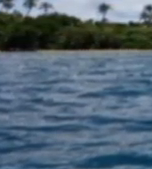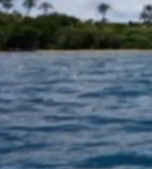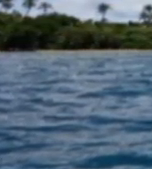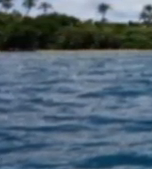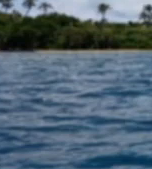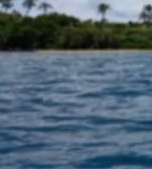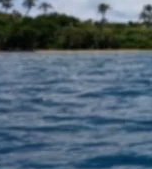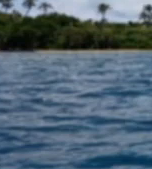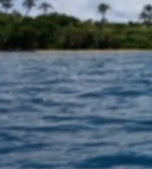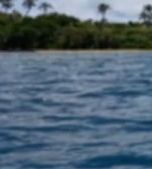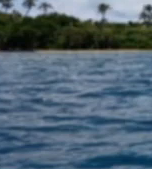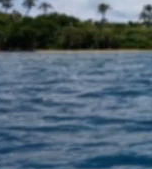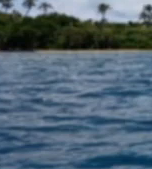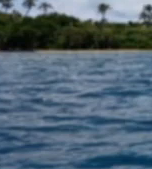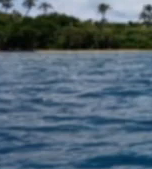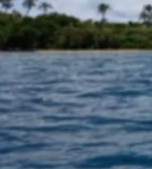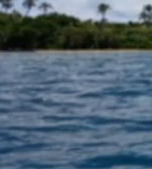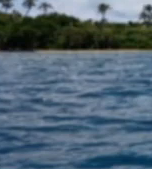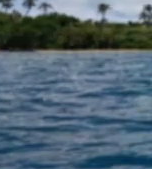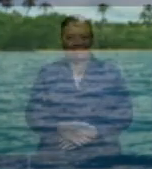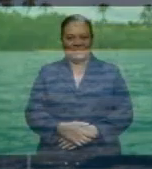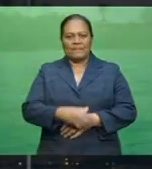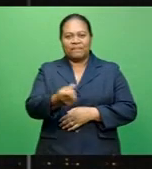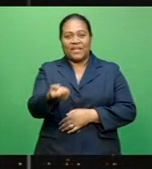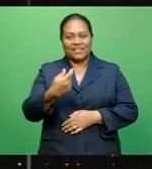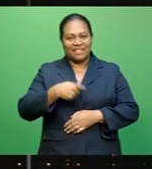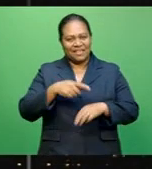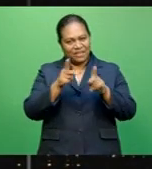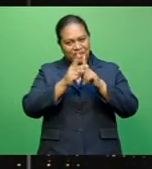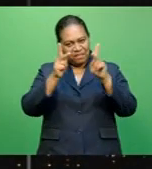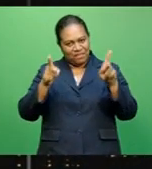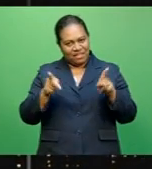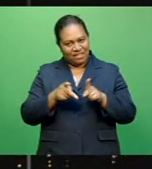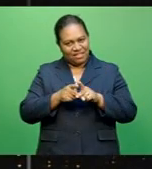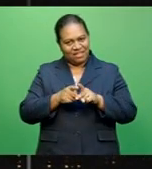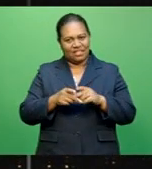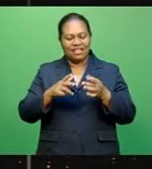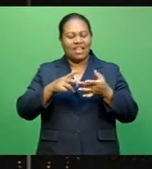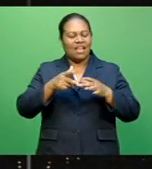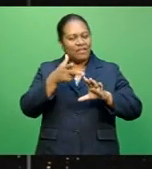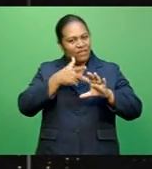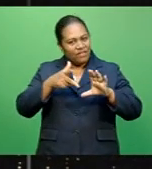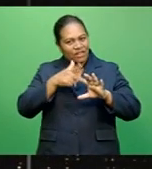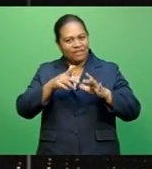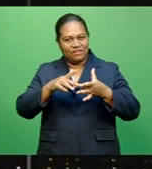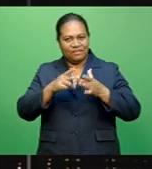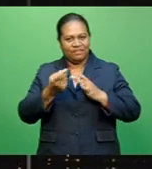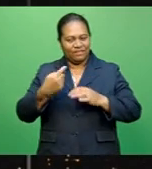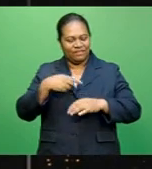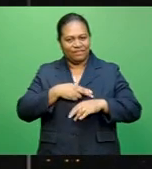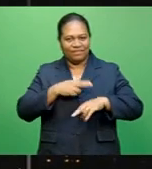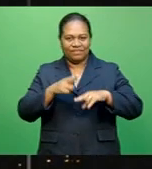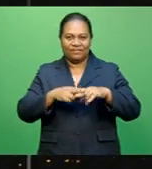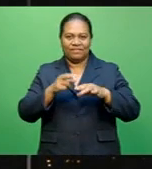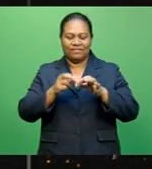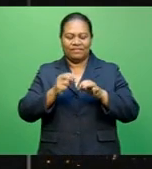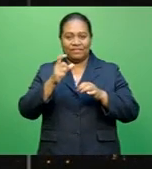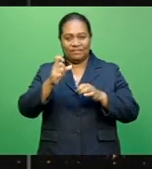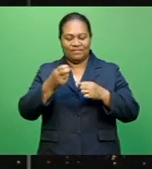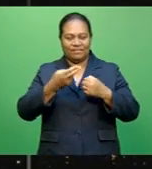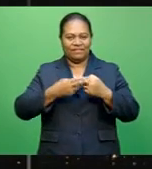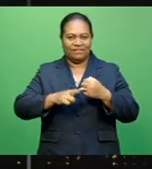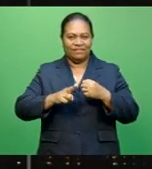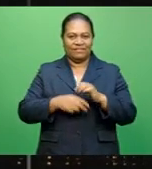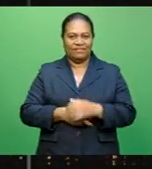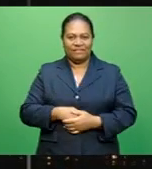and the lush green vegetation from a distance. You can send us newsworthy pictures and videos by email, fbcnews at fbc